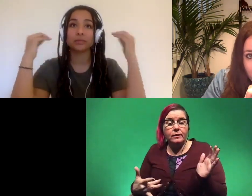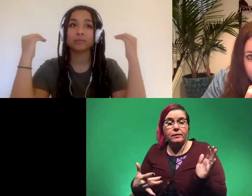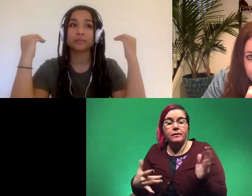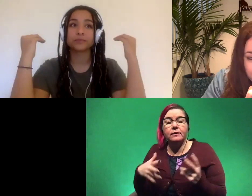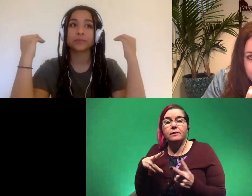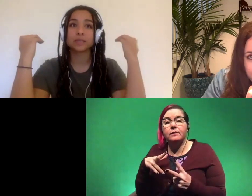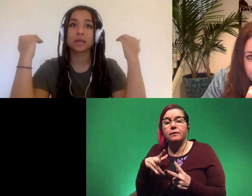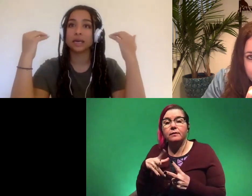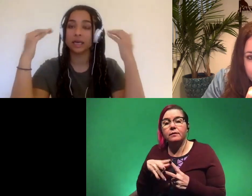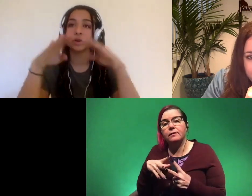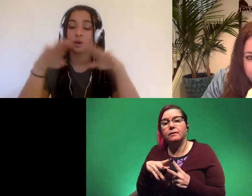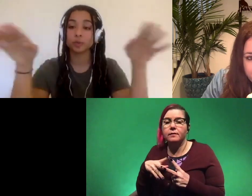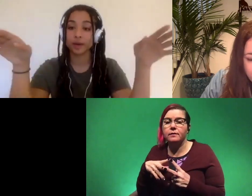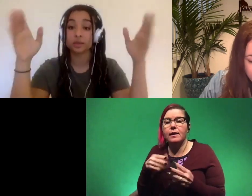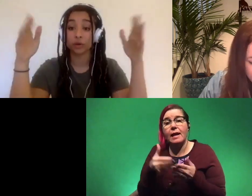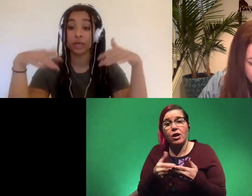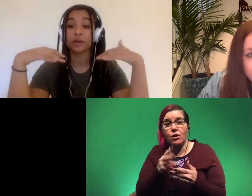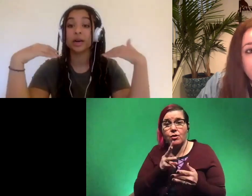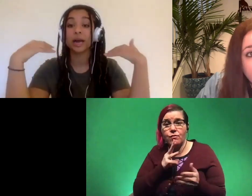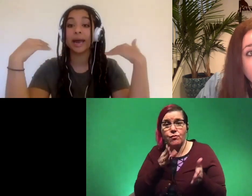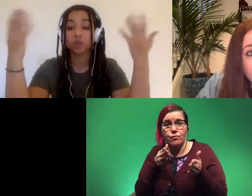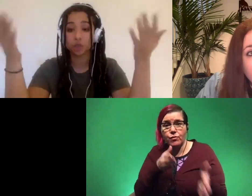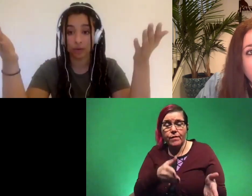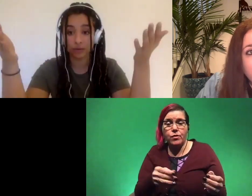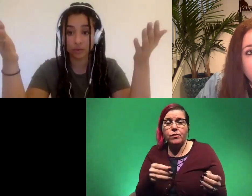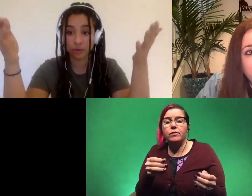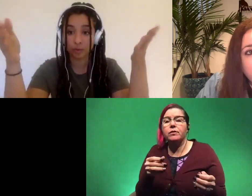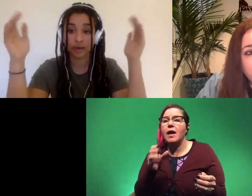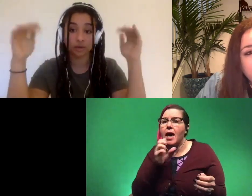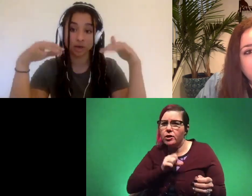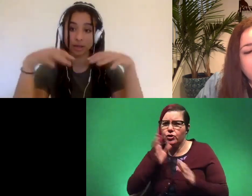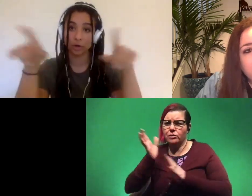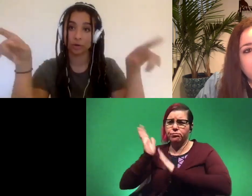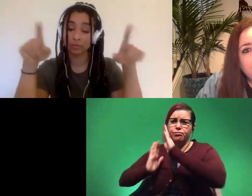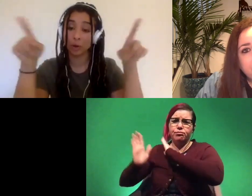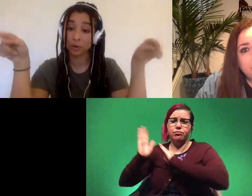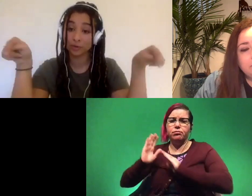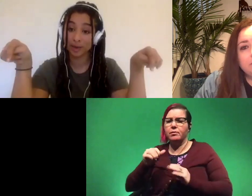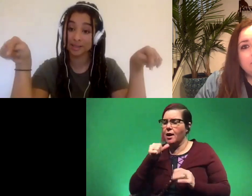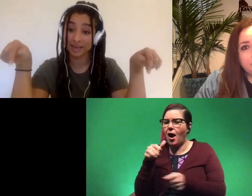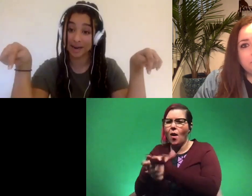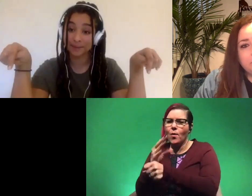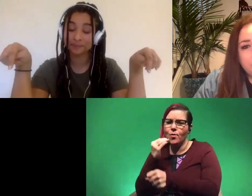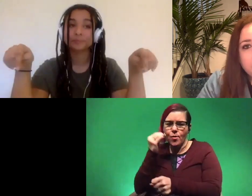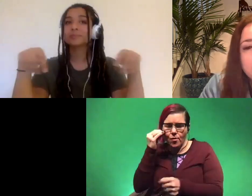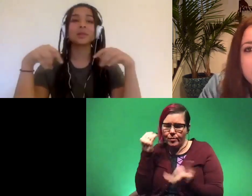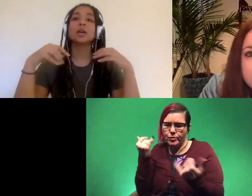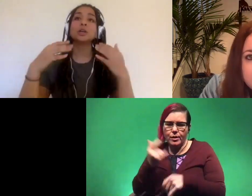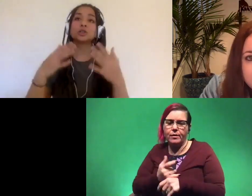like near riverbanks so near ancient river riverbanks not like your local riverbanks today